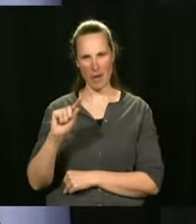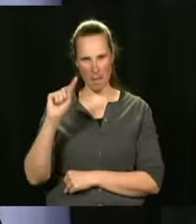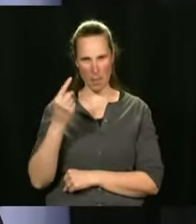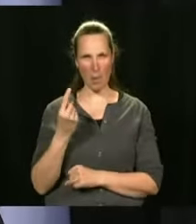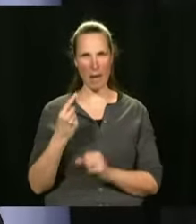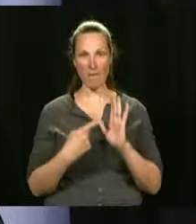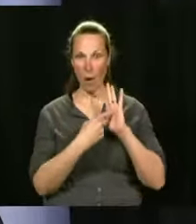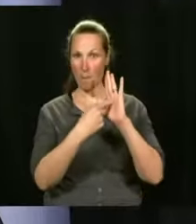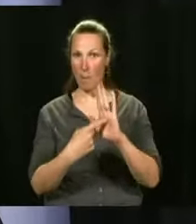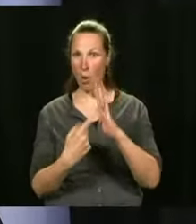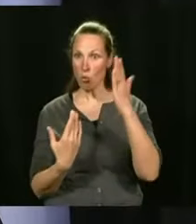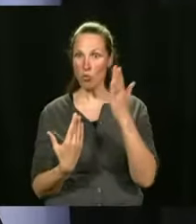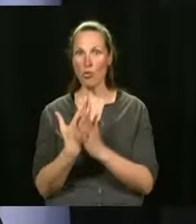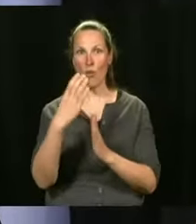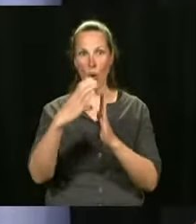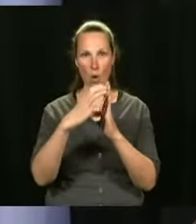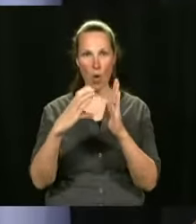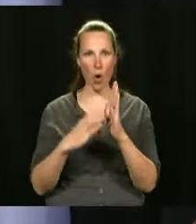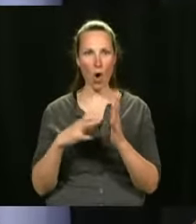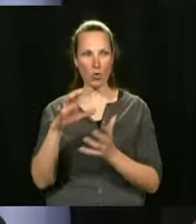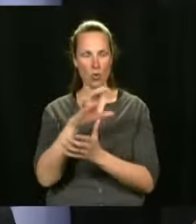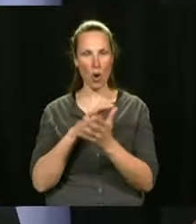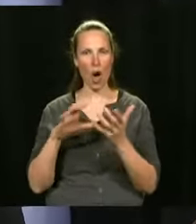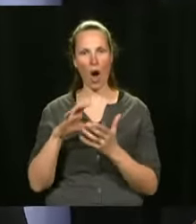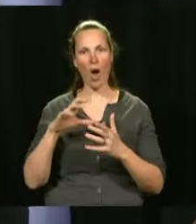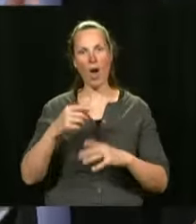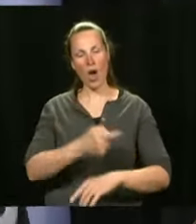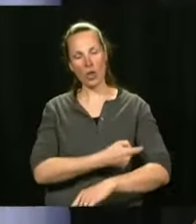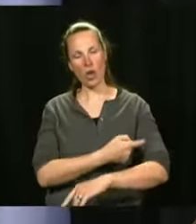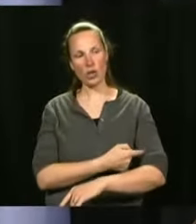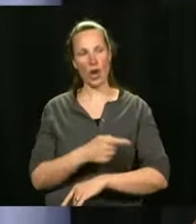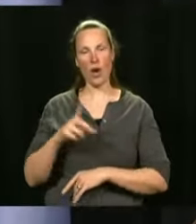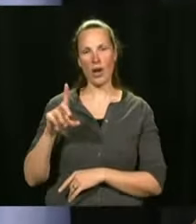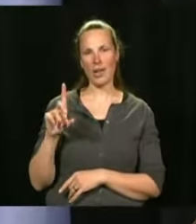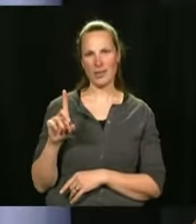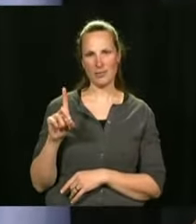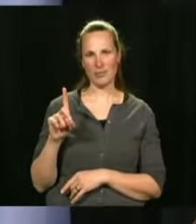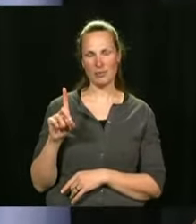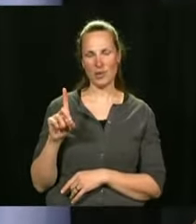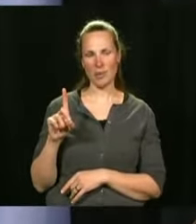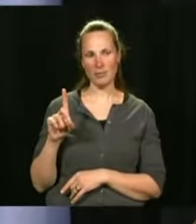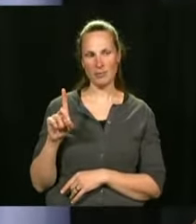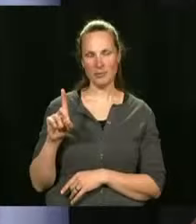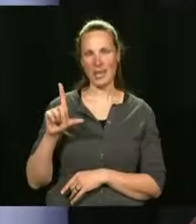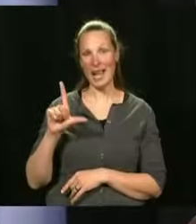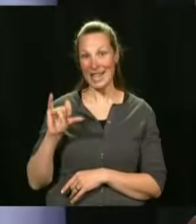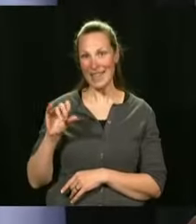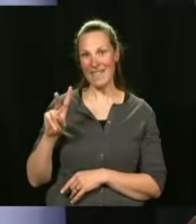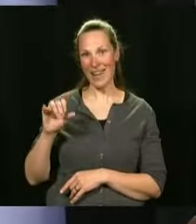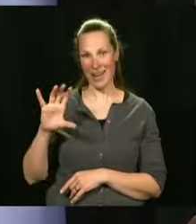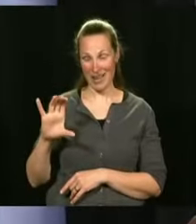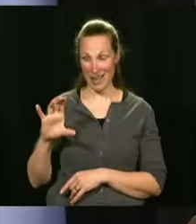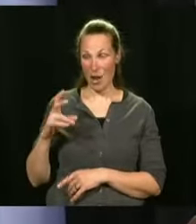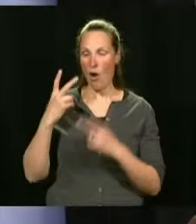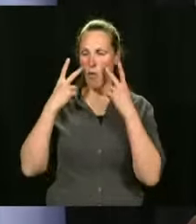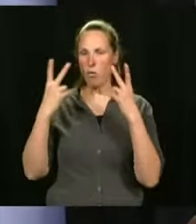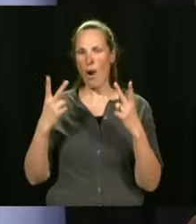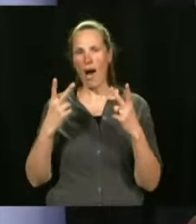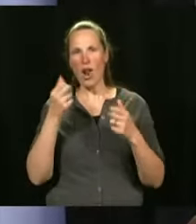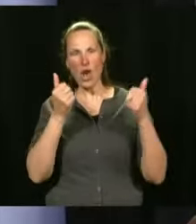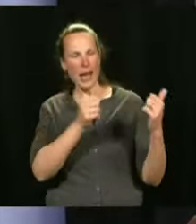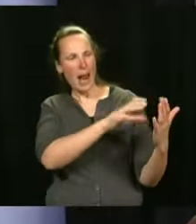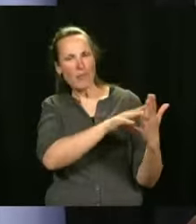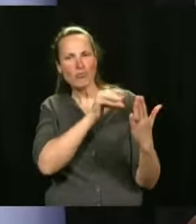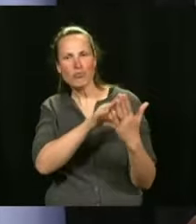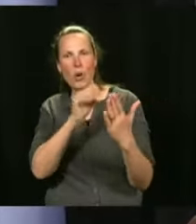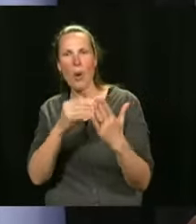Dr. Lidvak and Dr. Ruda's team, I want them to look at the best plans throughout the world, and that is why the